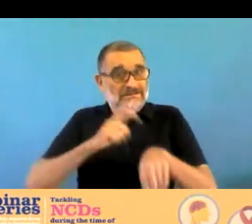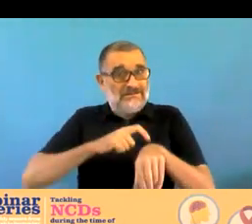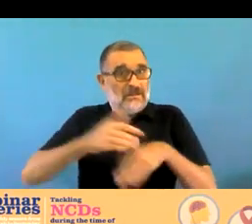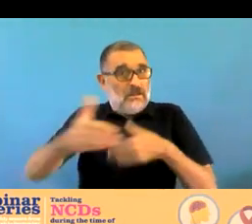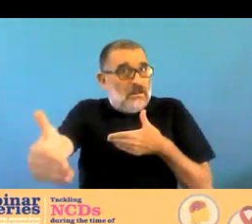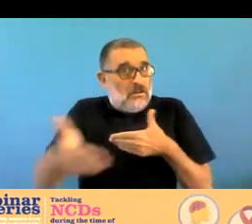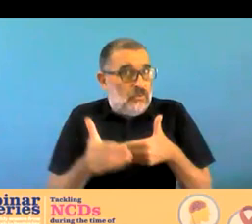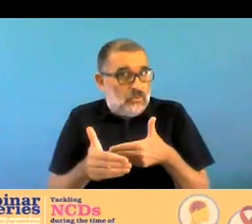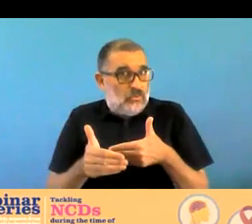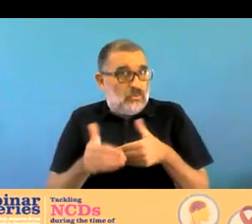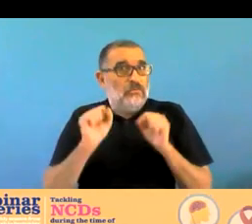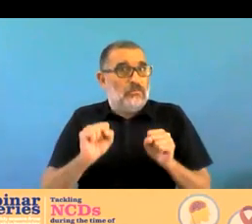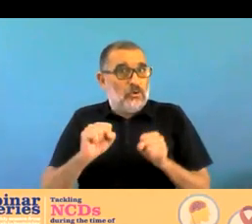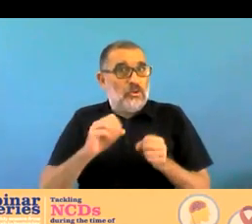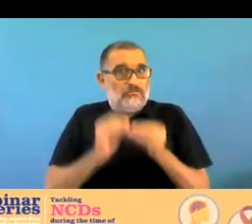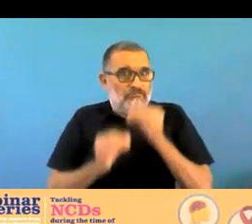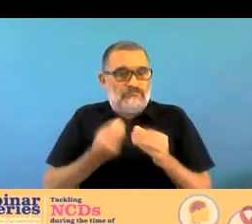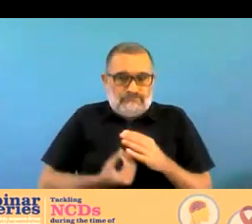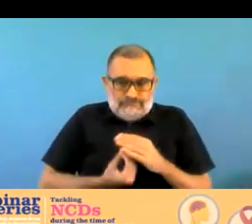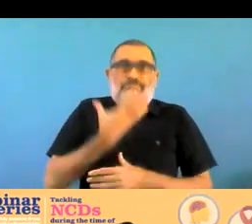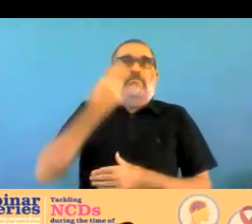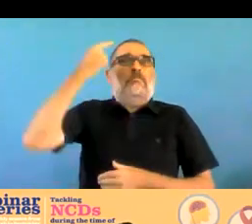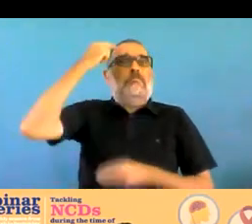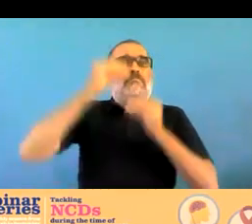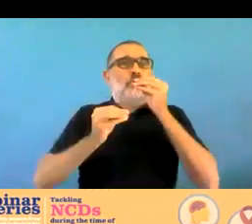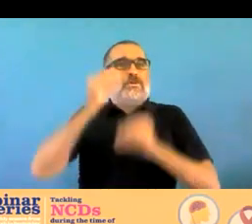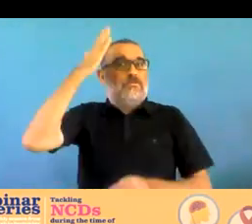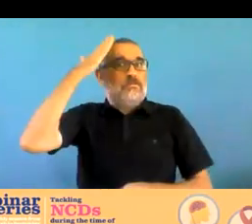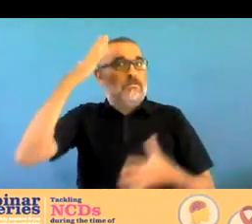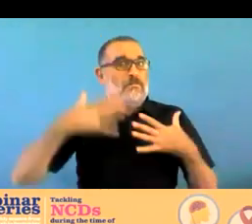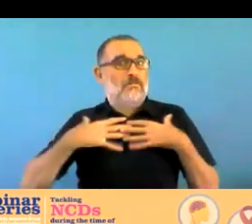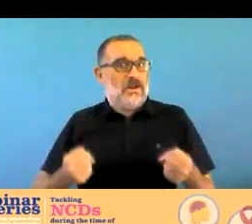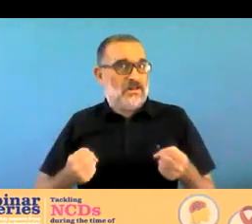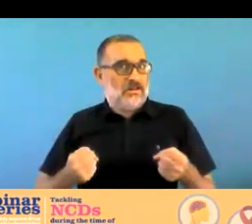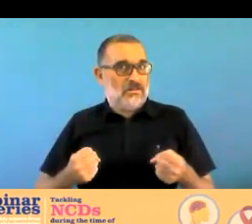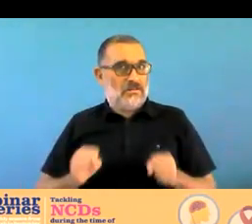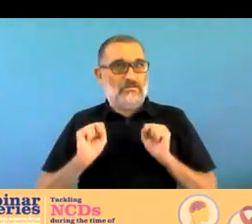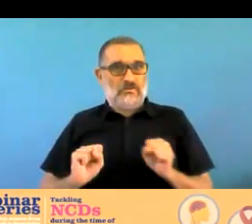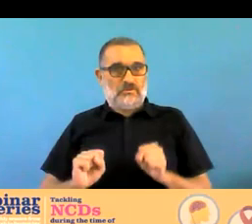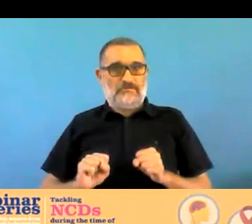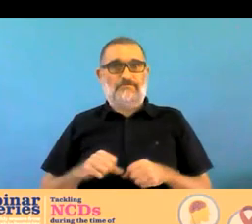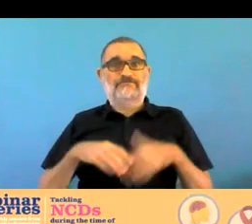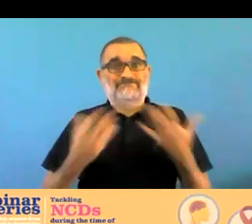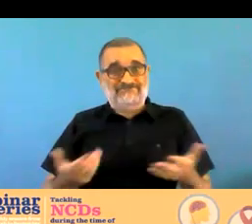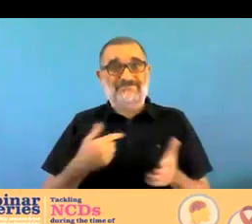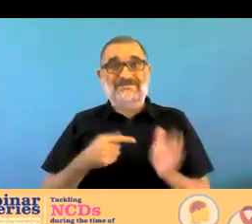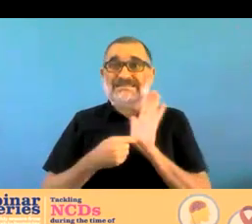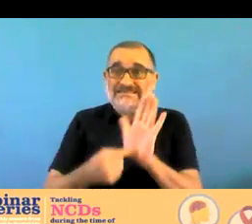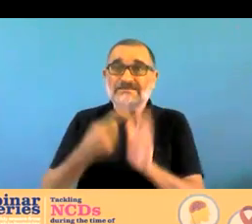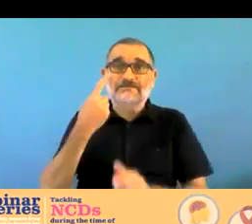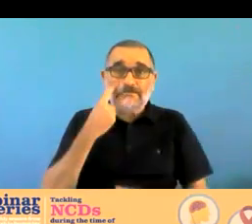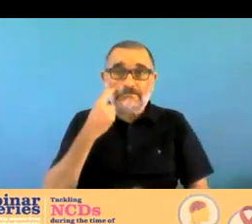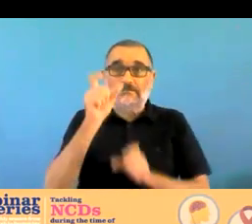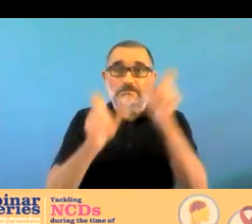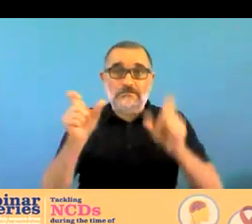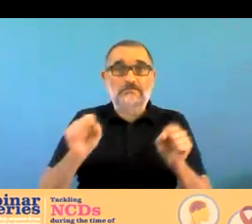depicted here by someone who's got a huge uh weight on his back and he's uh struggling to get up the hill pre